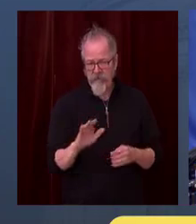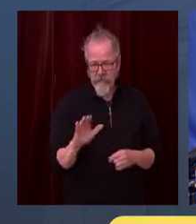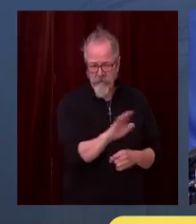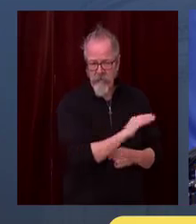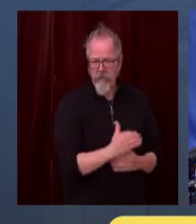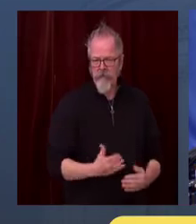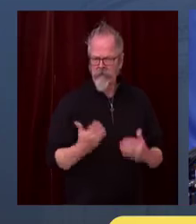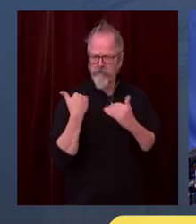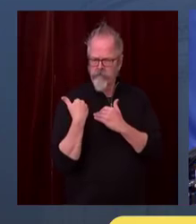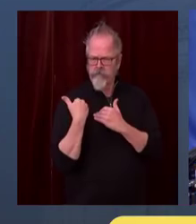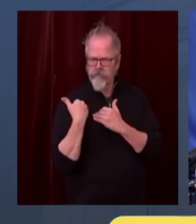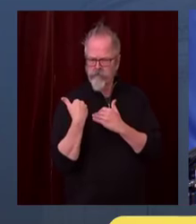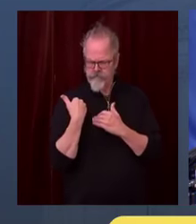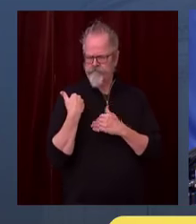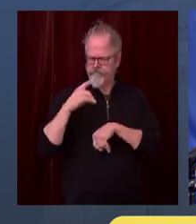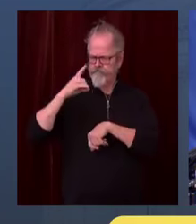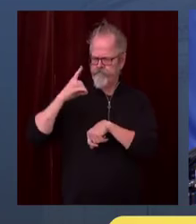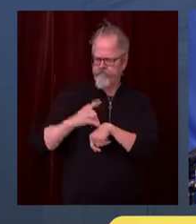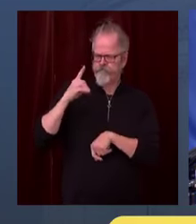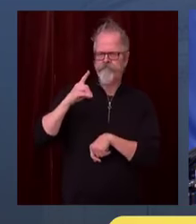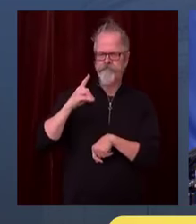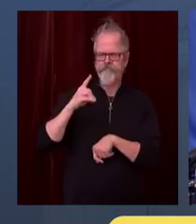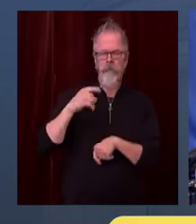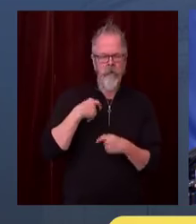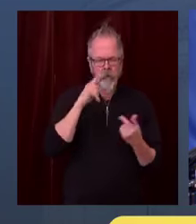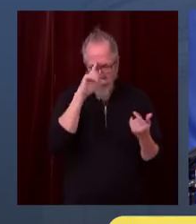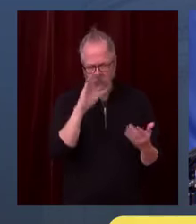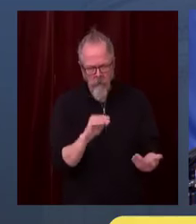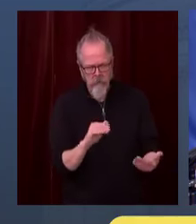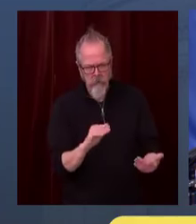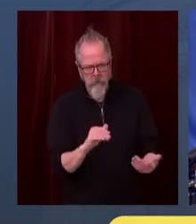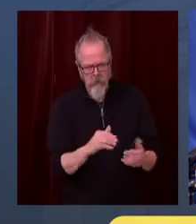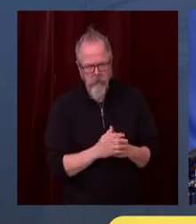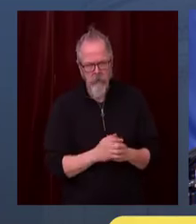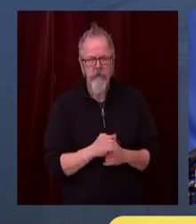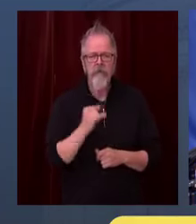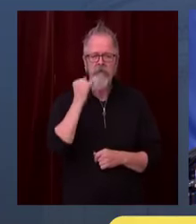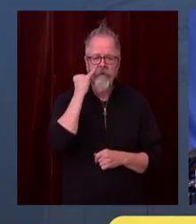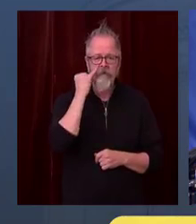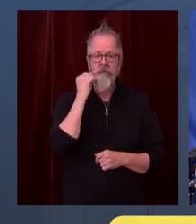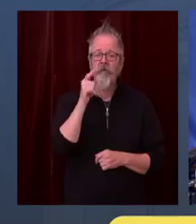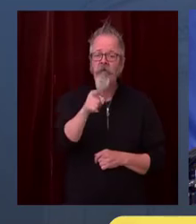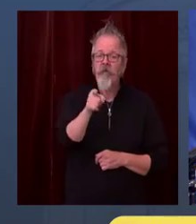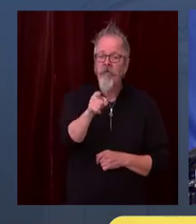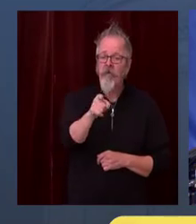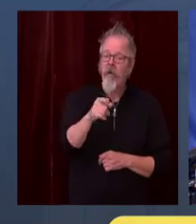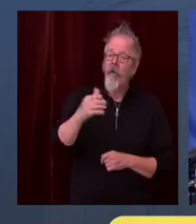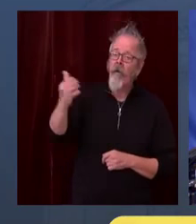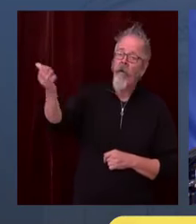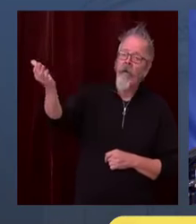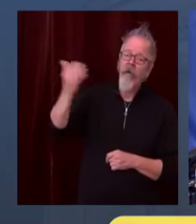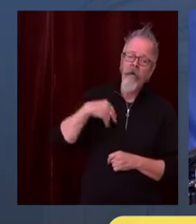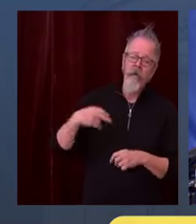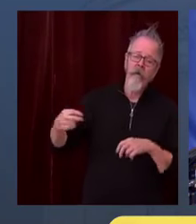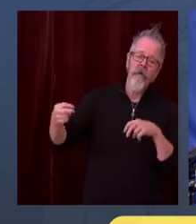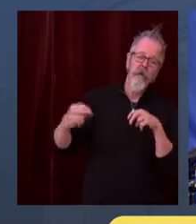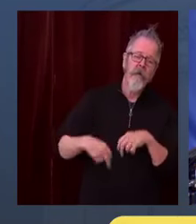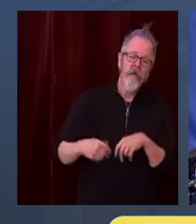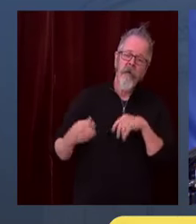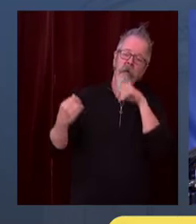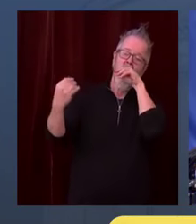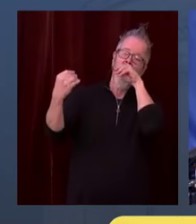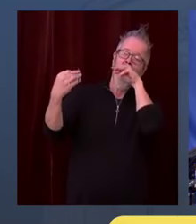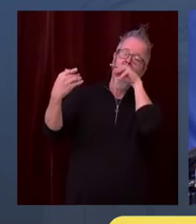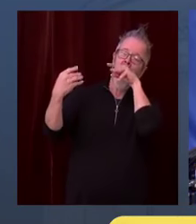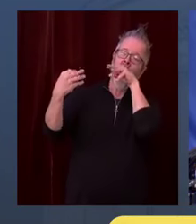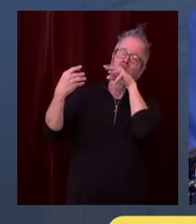that's one step further to when we can restore a whole economic recovery. So we can all help each